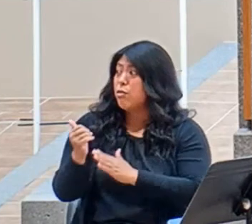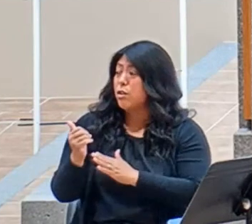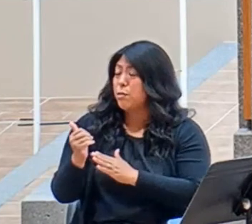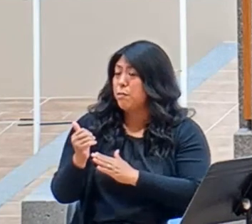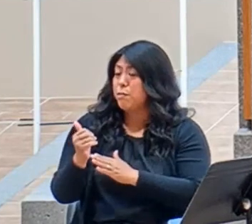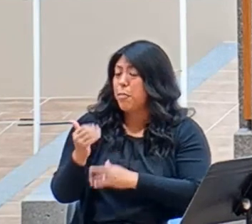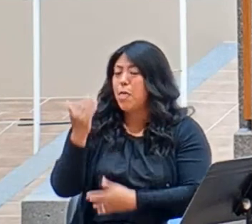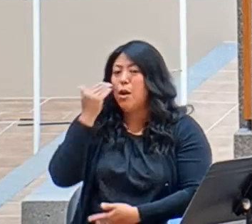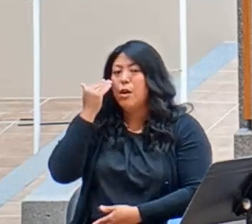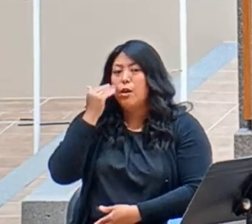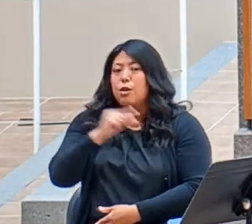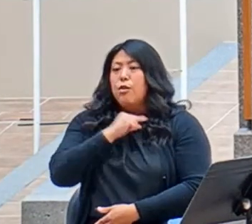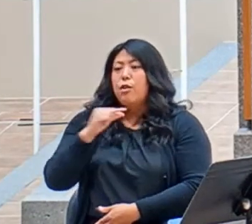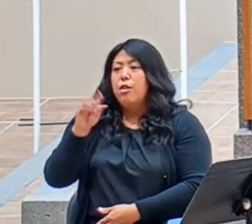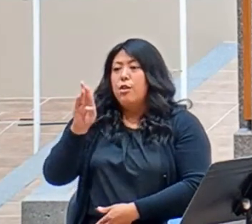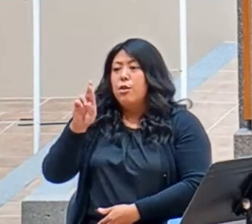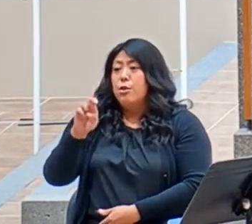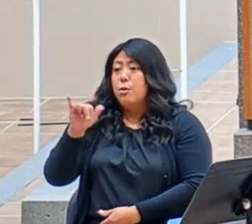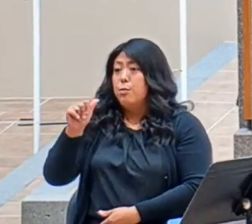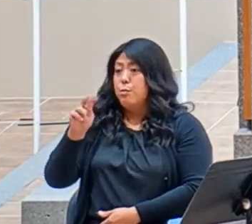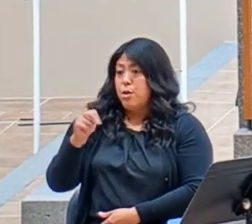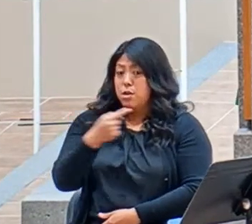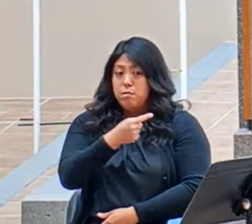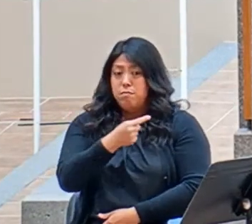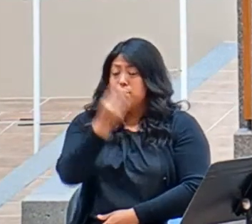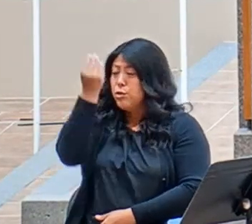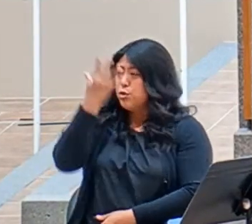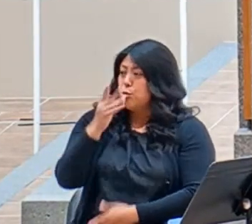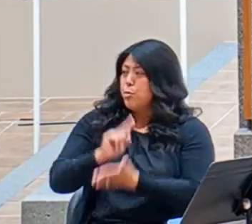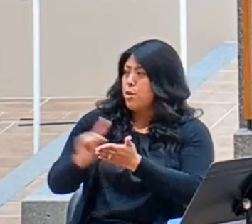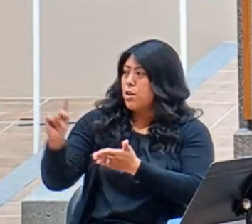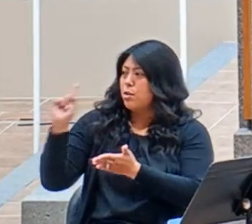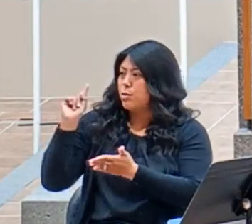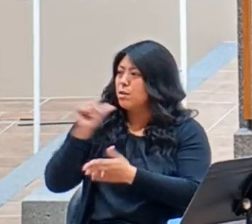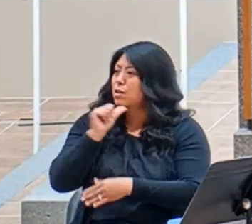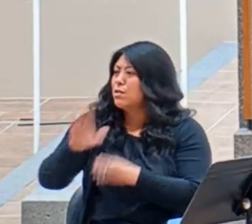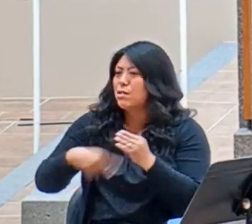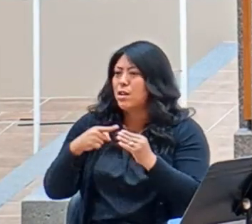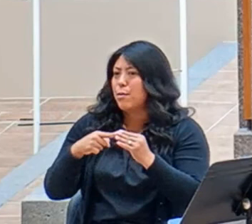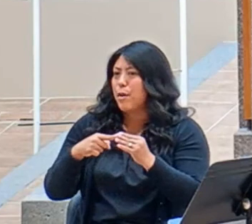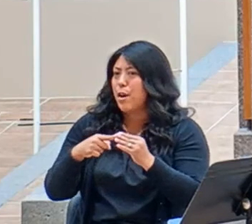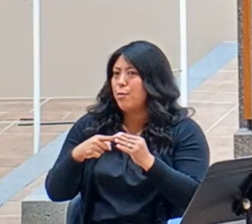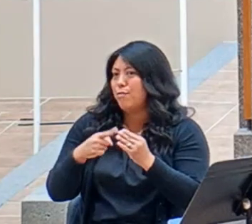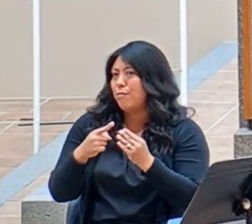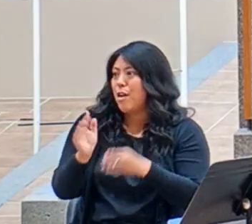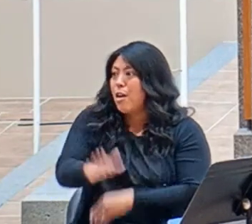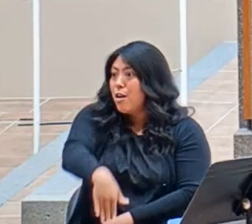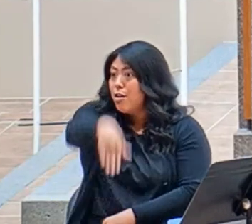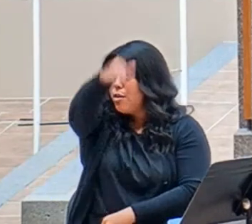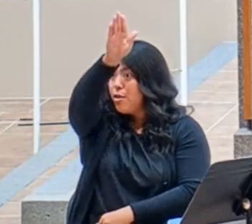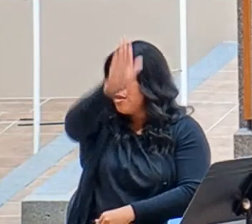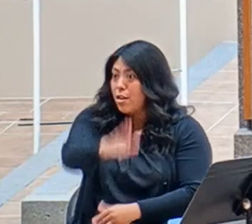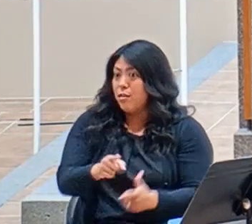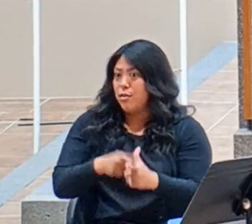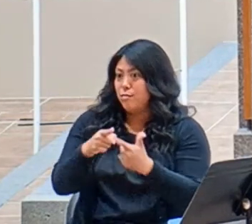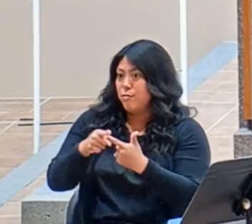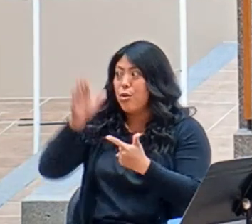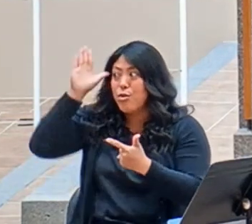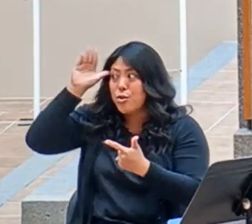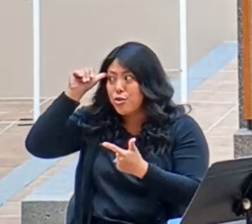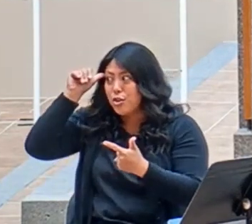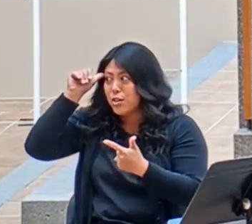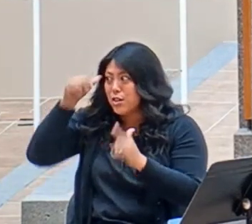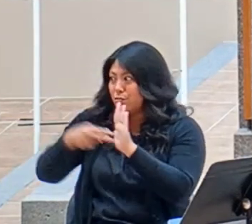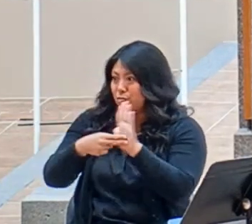past week said to me, it's not about the elephant. It's not about the donkey. It's